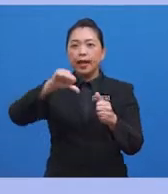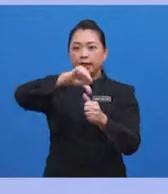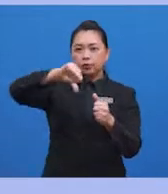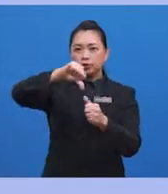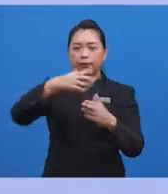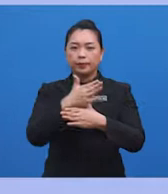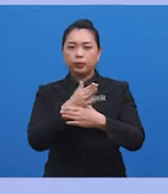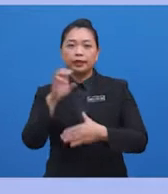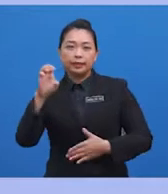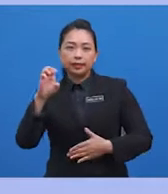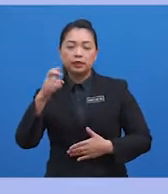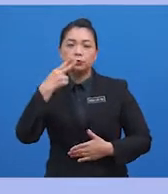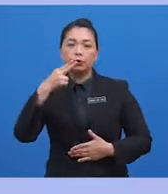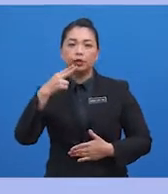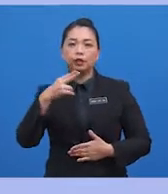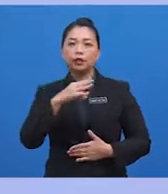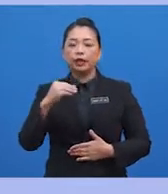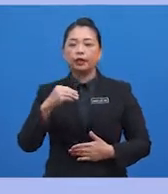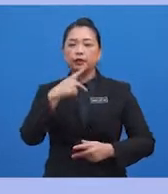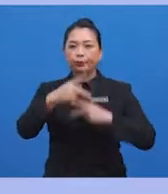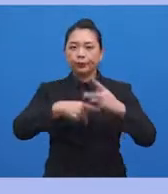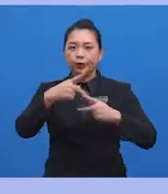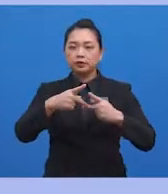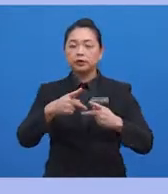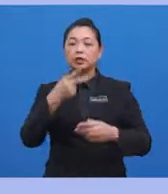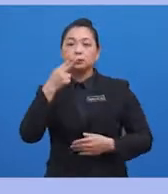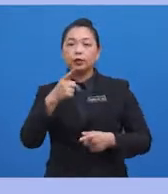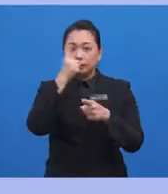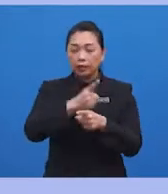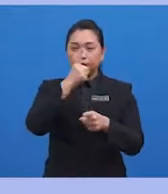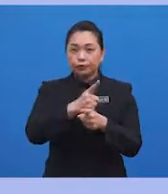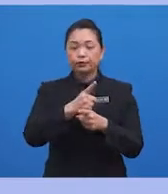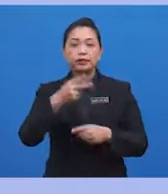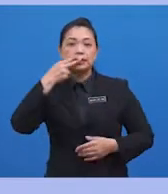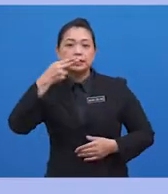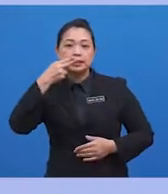e-cigarettes and progression to smoking actual cigarettes.